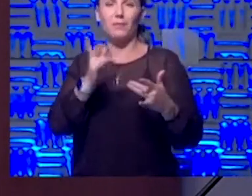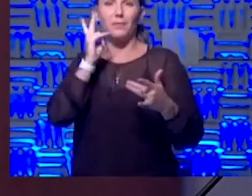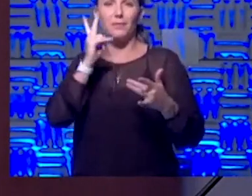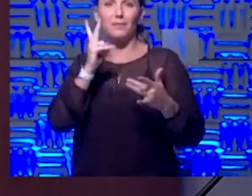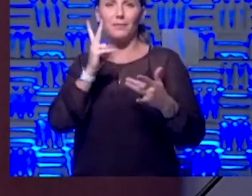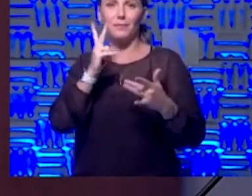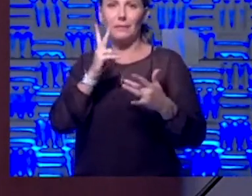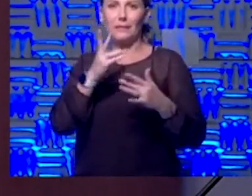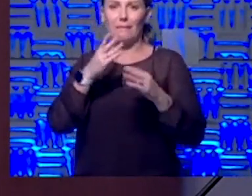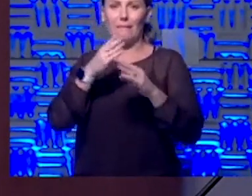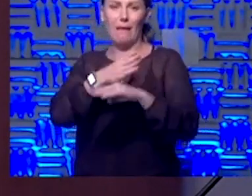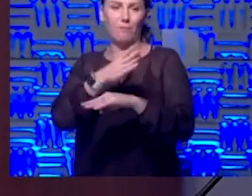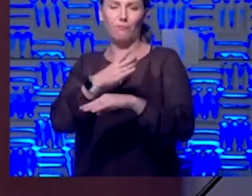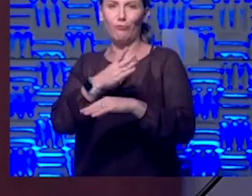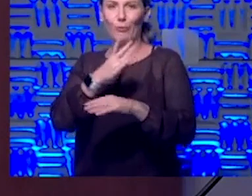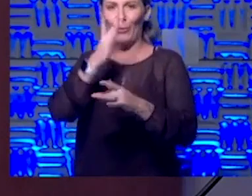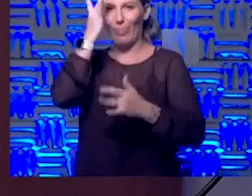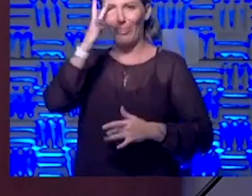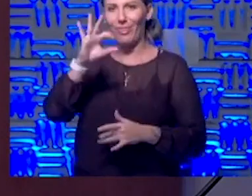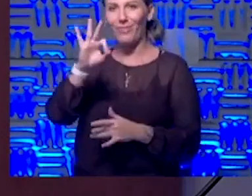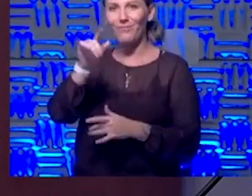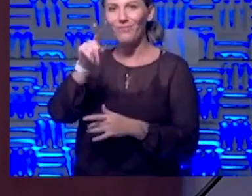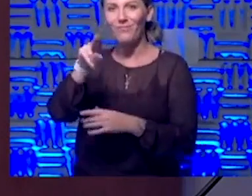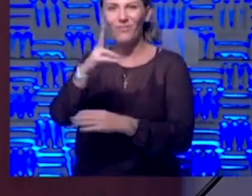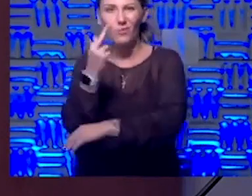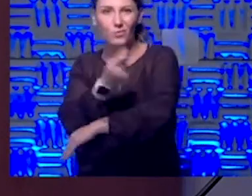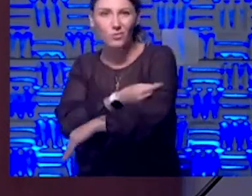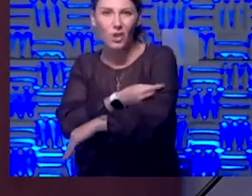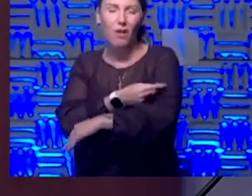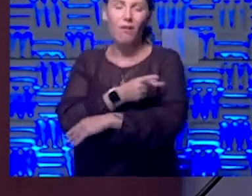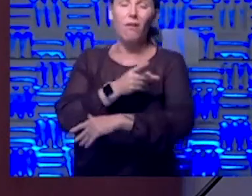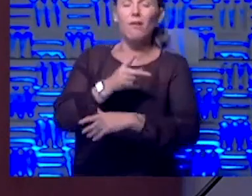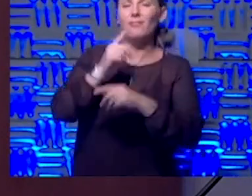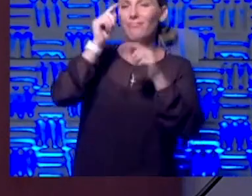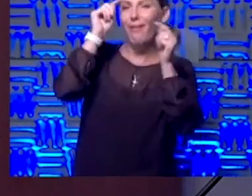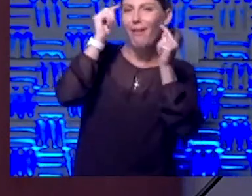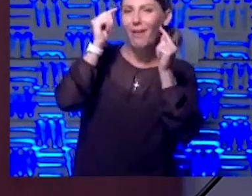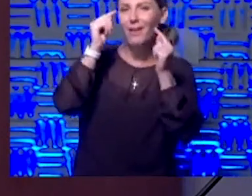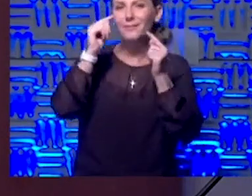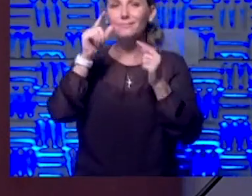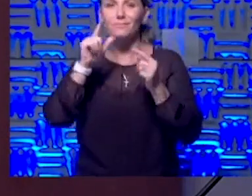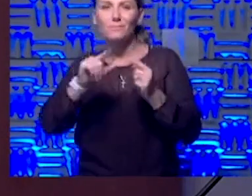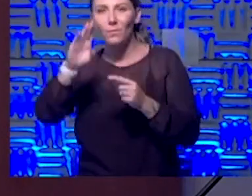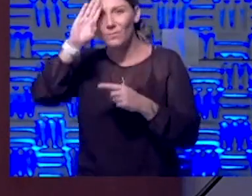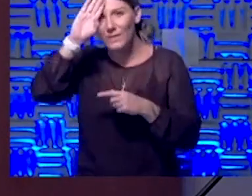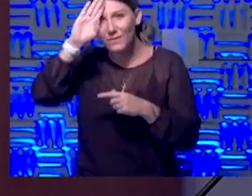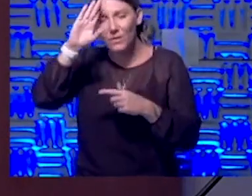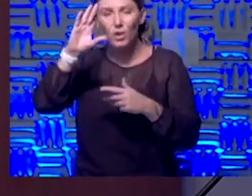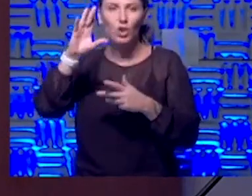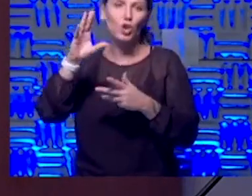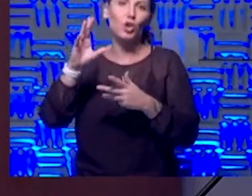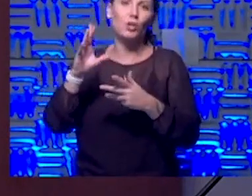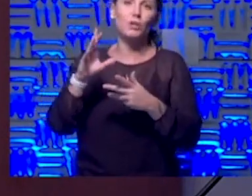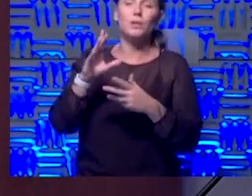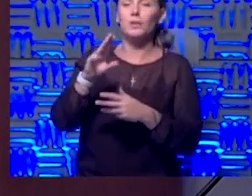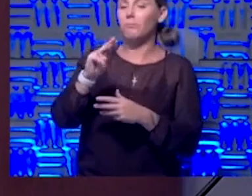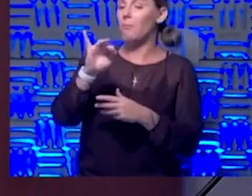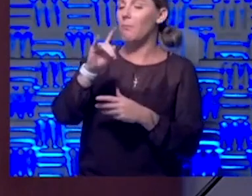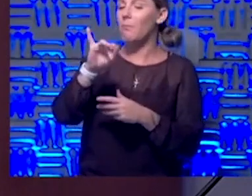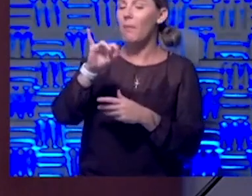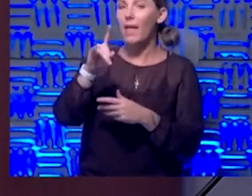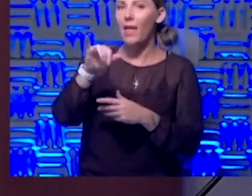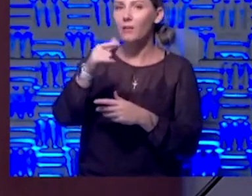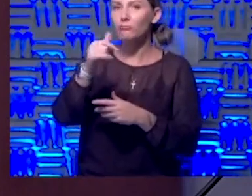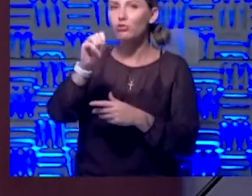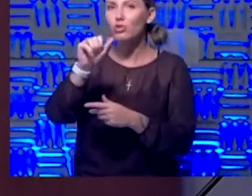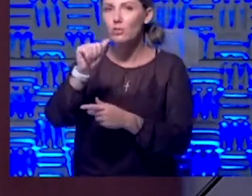Yeah. Bring it on. Bring it on. Yeah. Just some headaches, muscle aches, low-grade fever, myalgias, you know, malaise type of